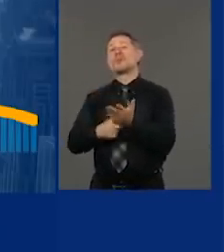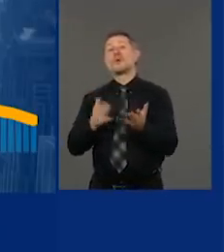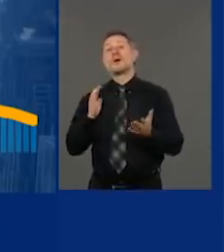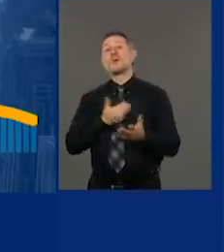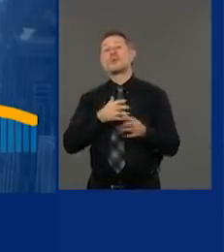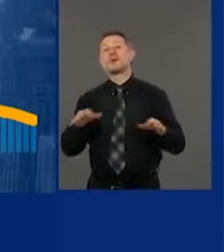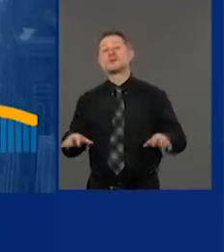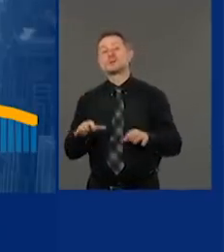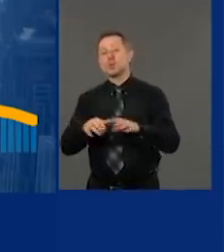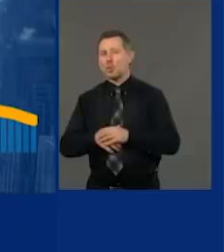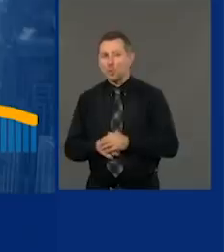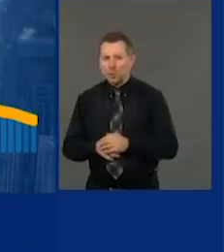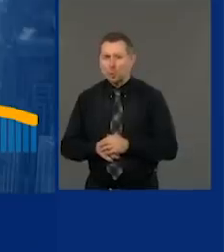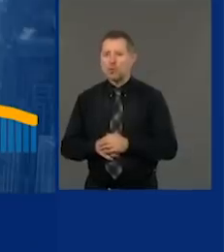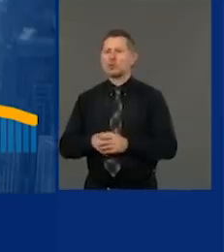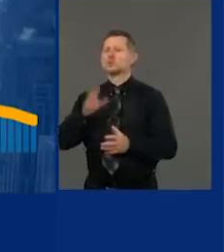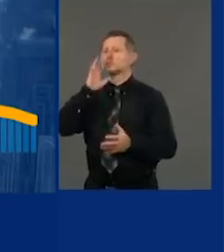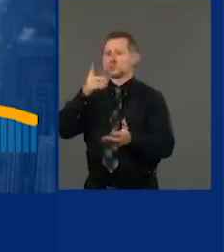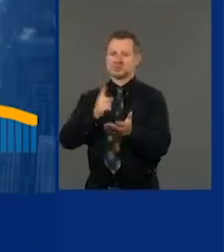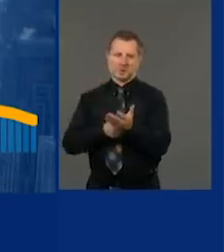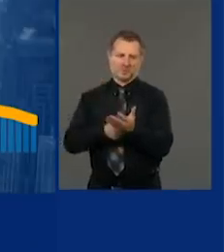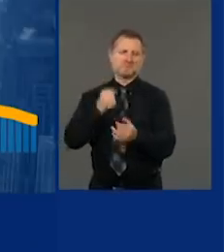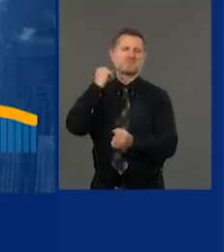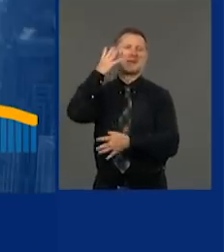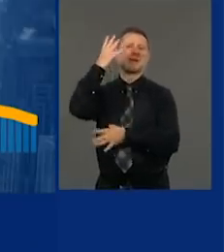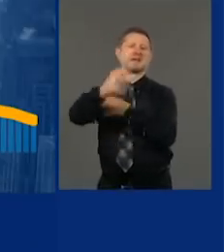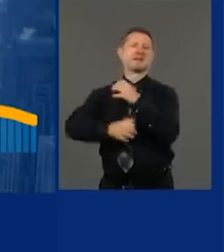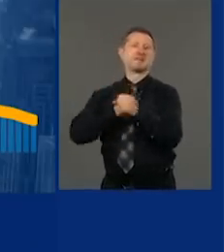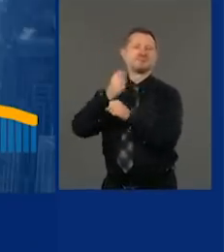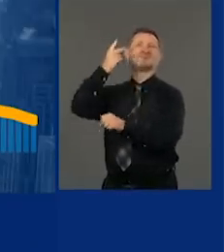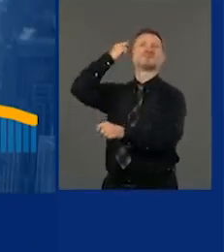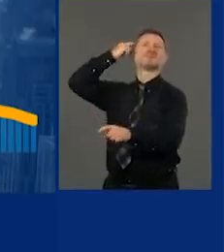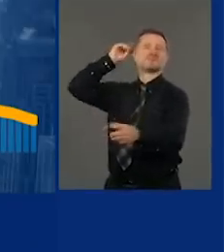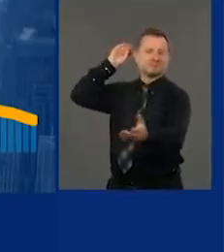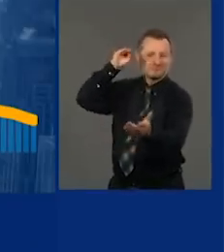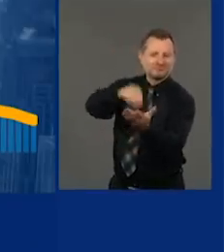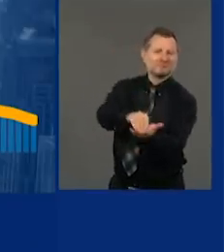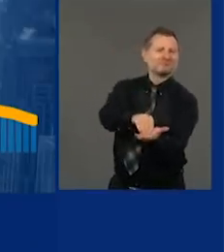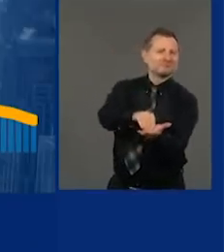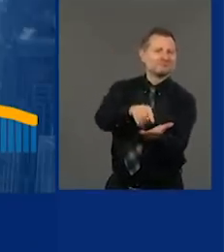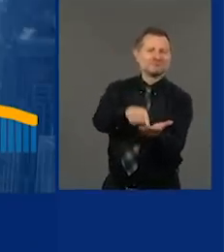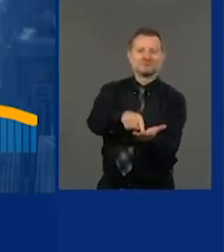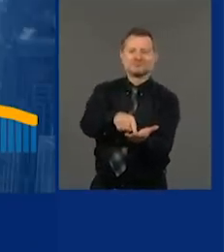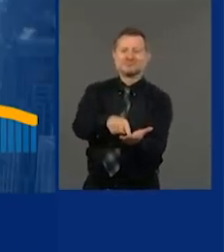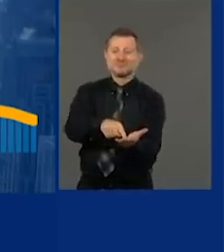It really was an historic moment. Personally traumatic,